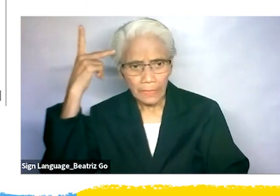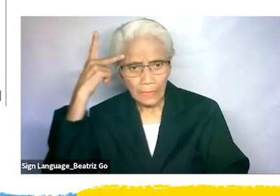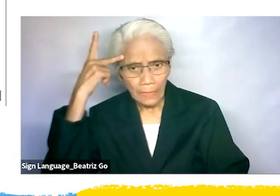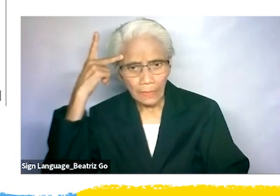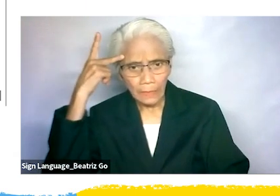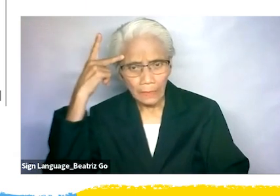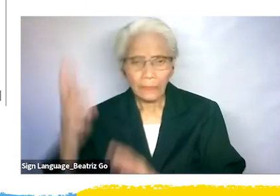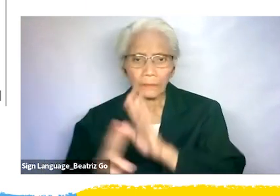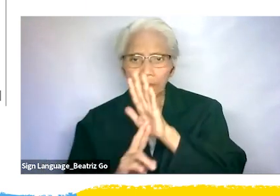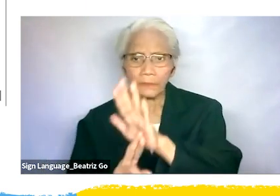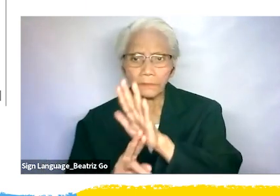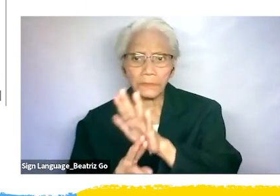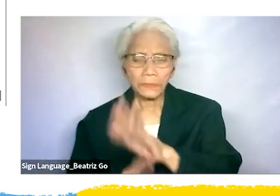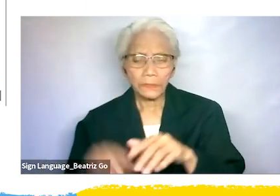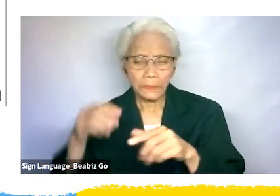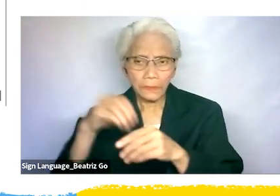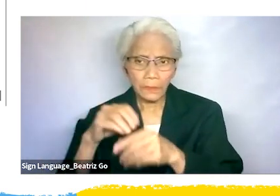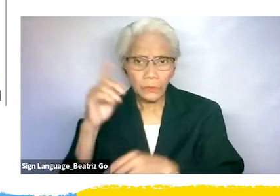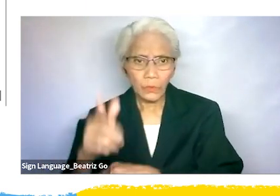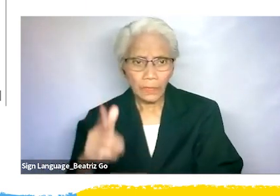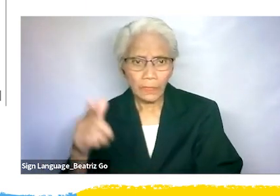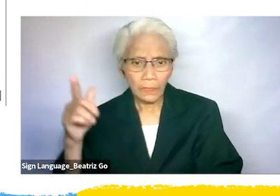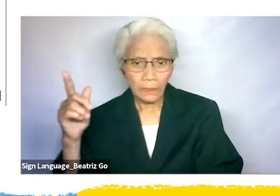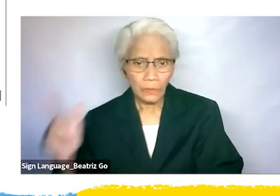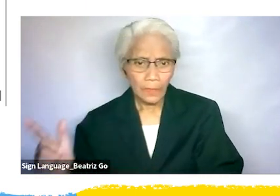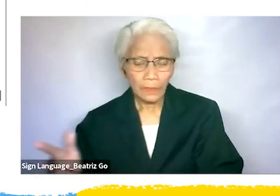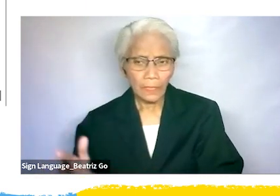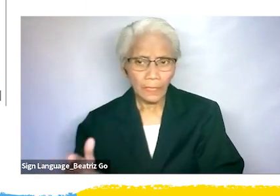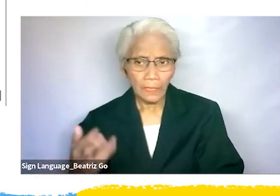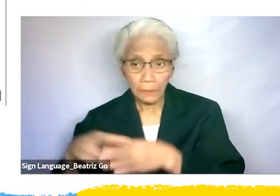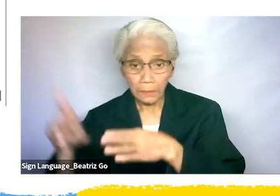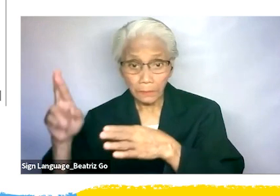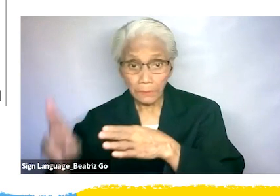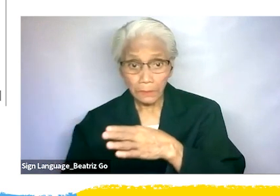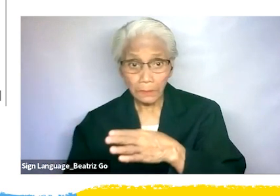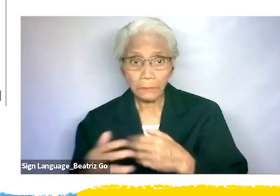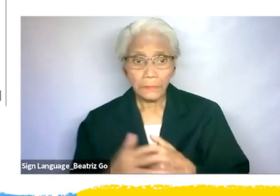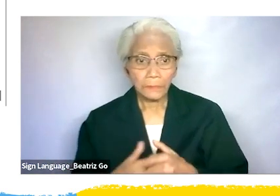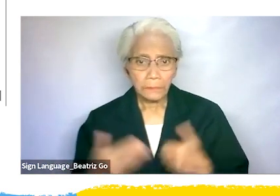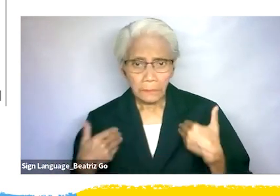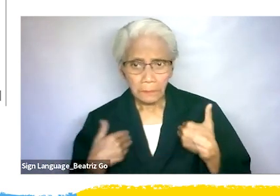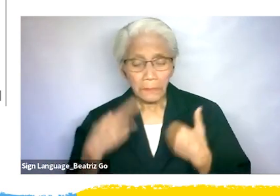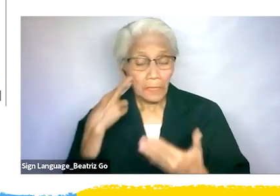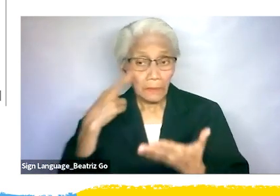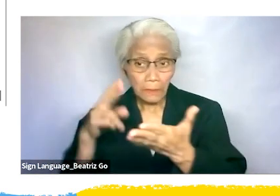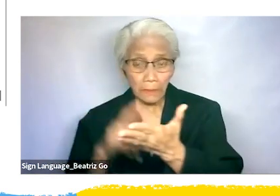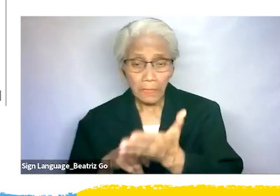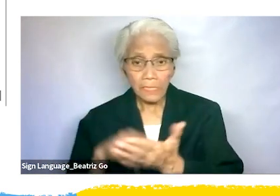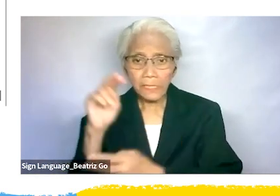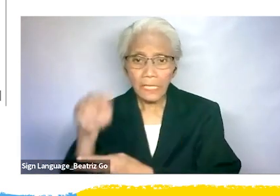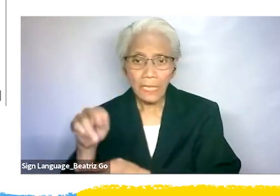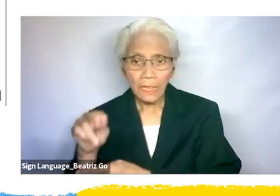2020. As a result, the NHRCT recognizes the necessity of